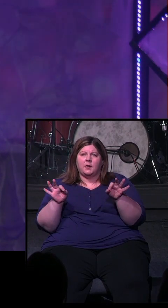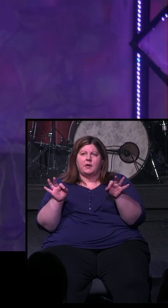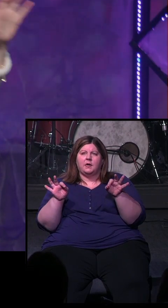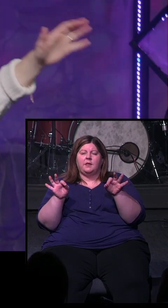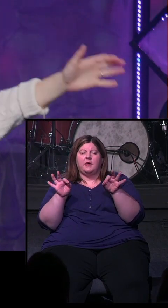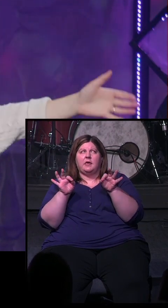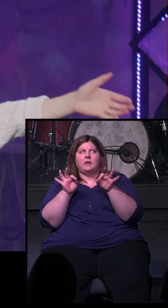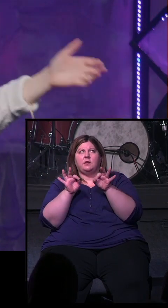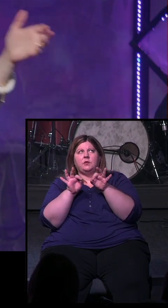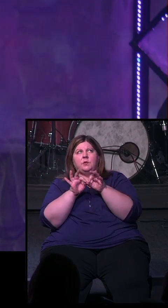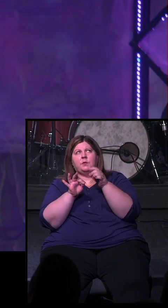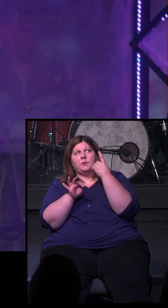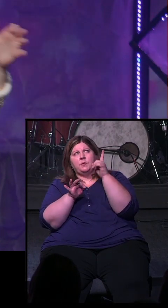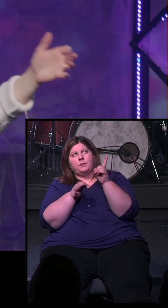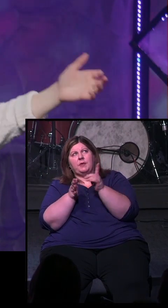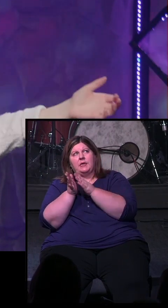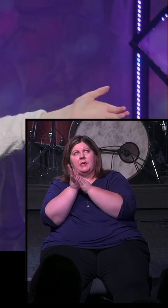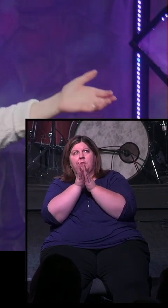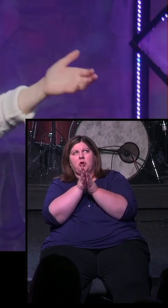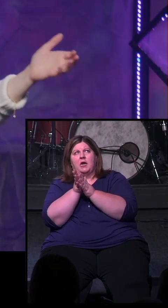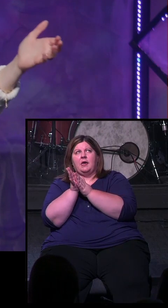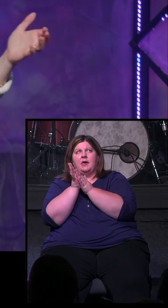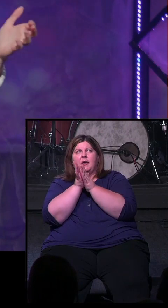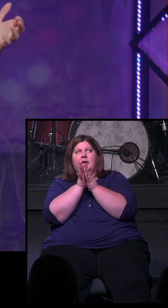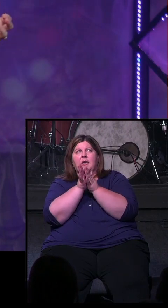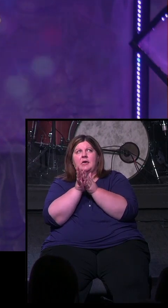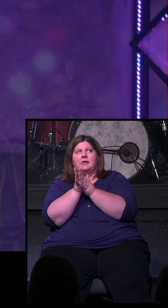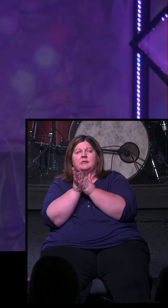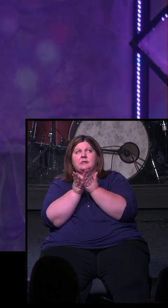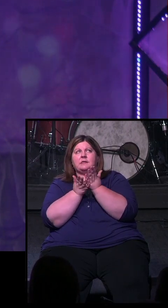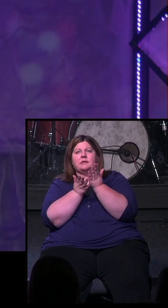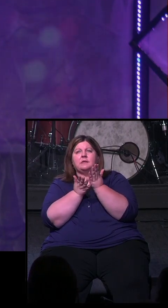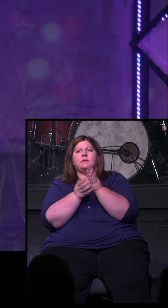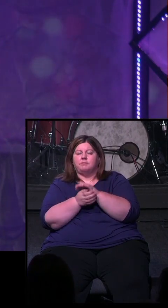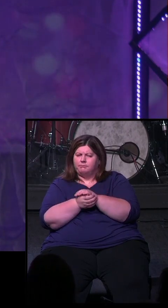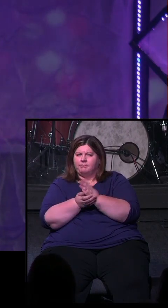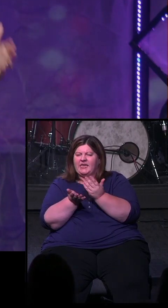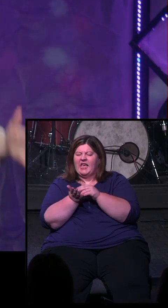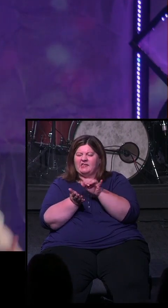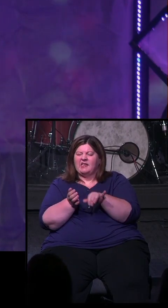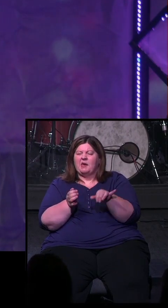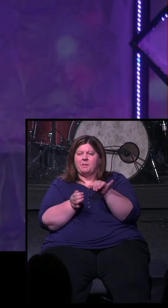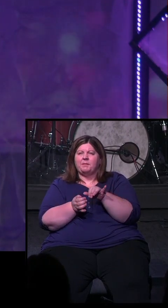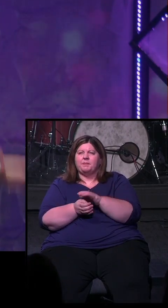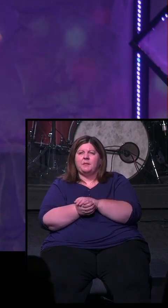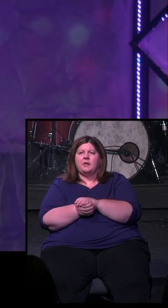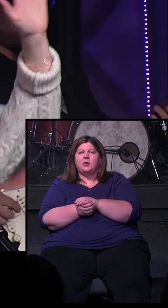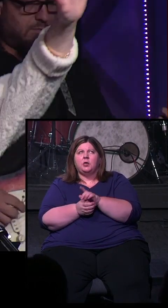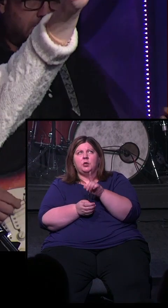worthy to be praised. Let's sing that again. That's it. You are Alpha.